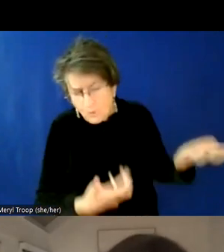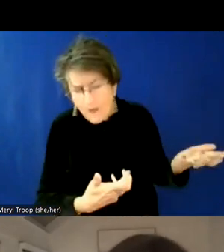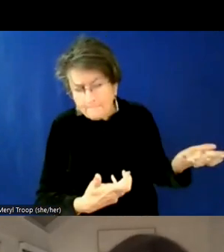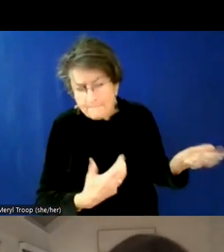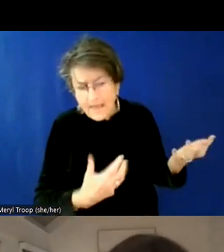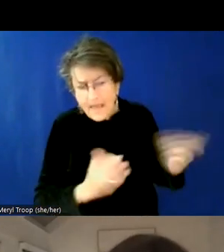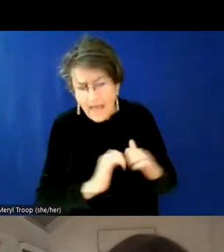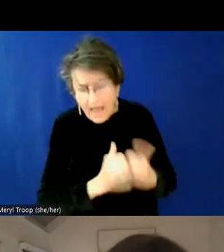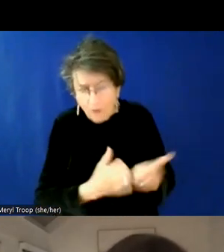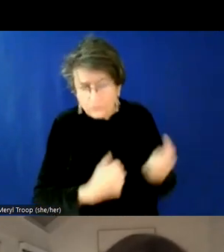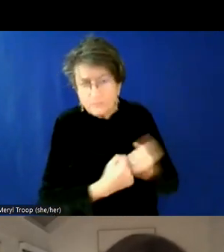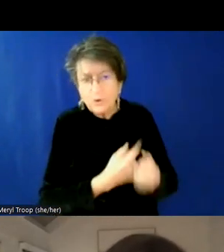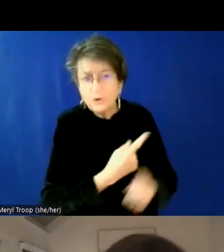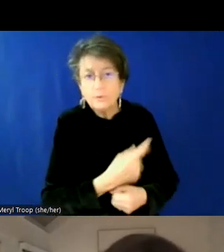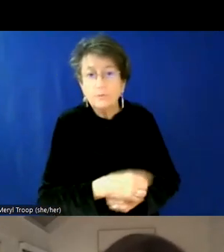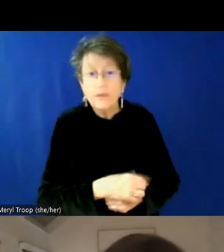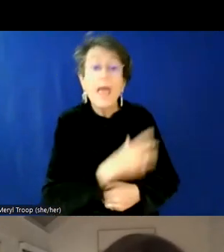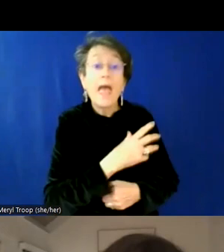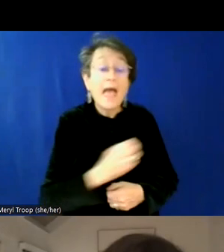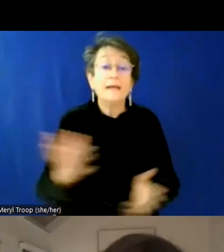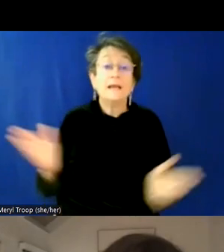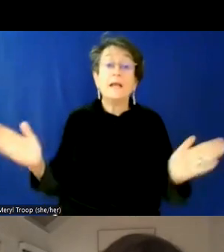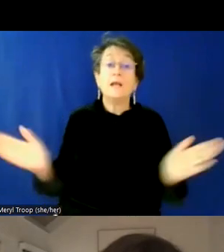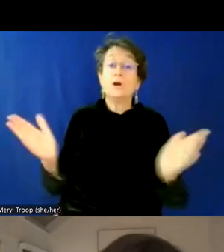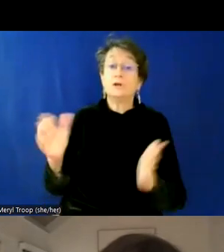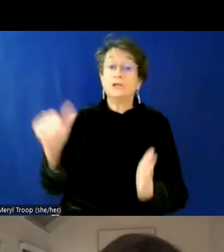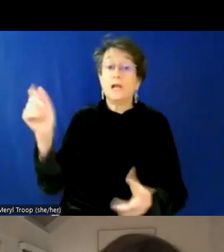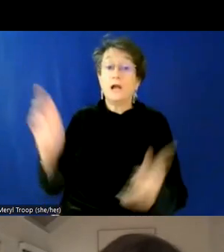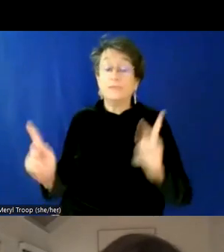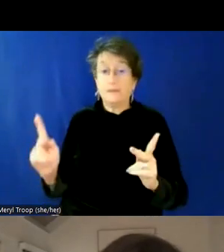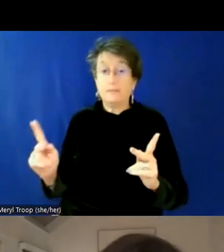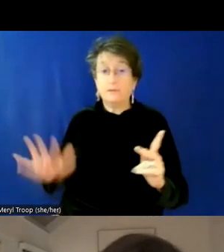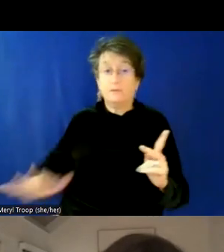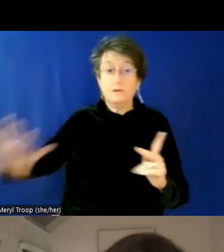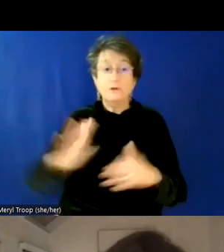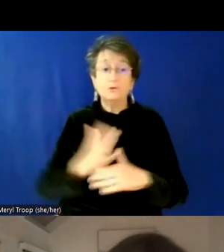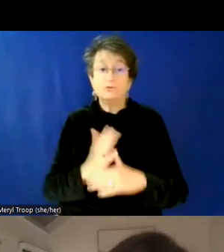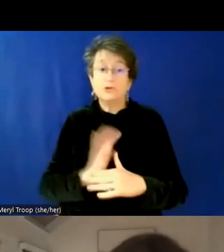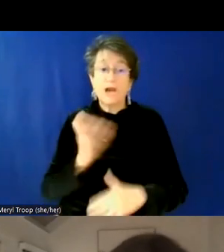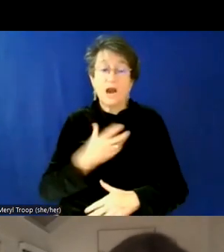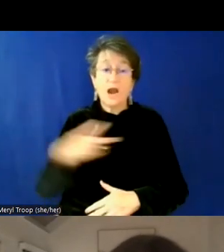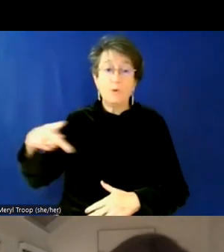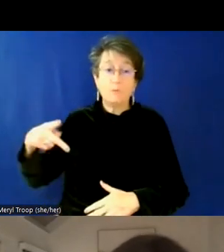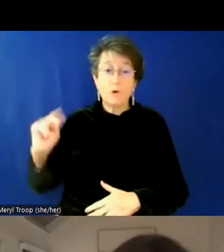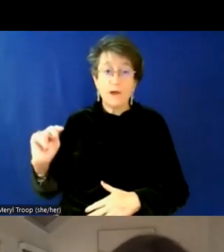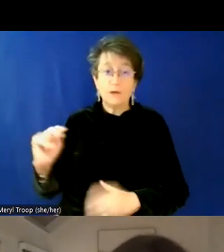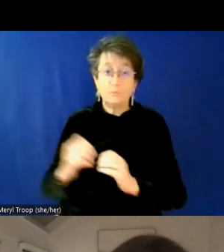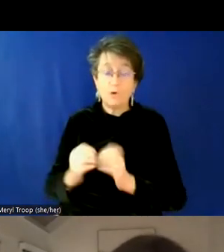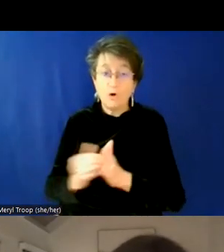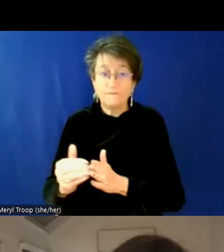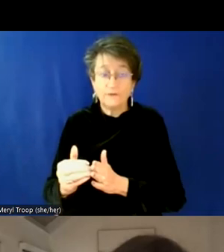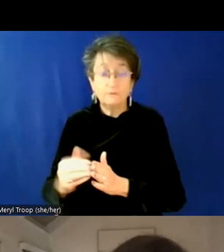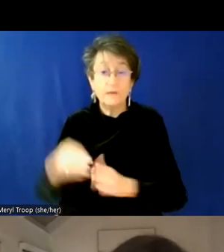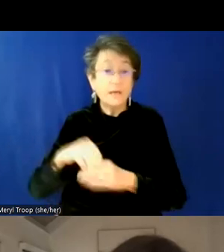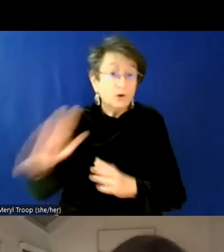encouraging the other people around us to share our own pronouns more, more frequently, again, like put in your email signature,